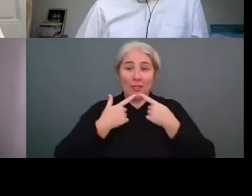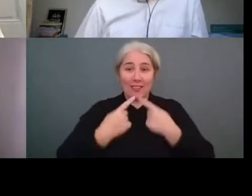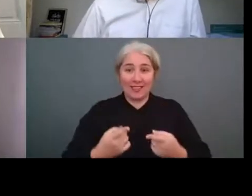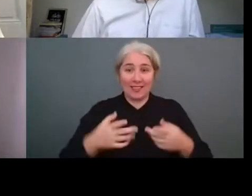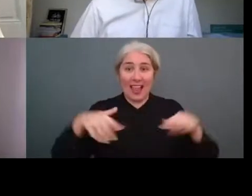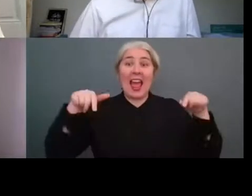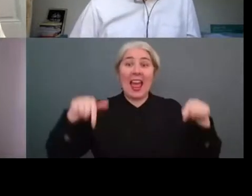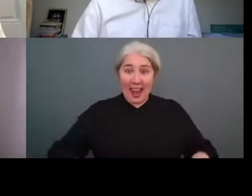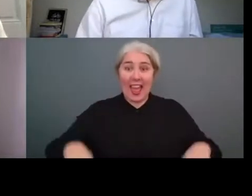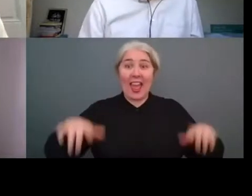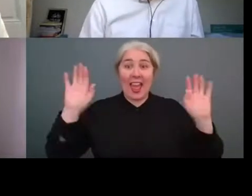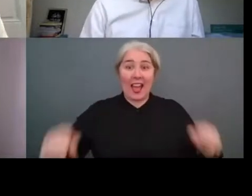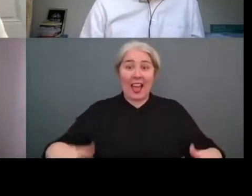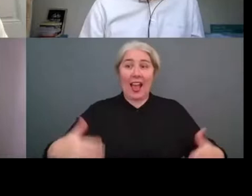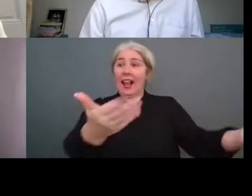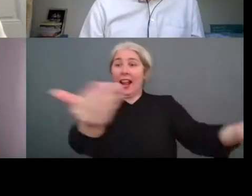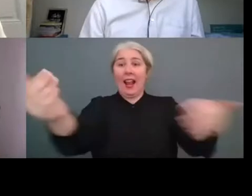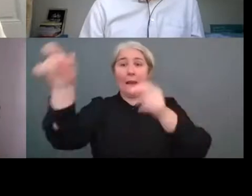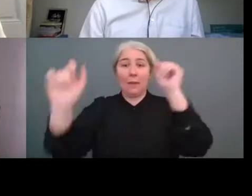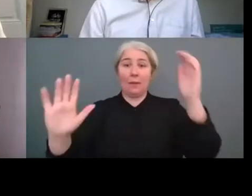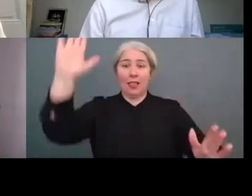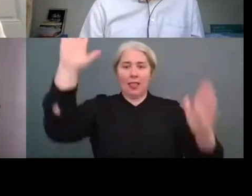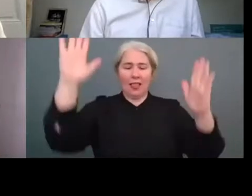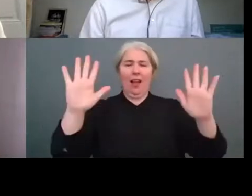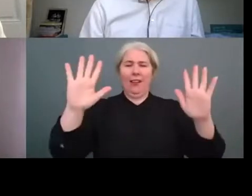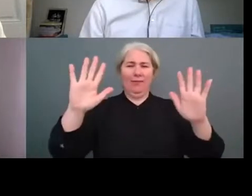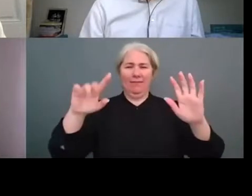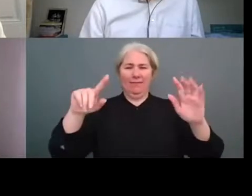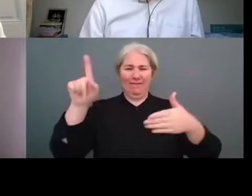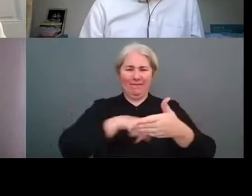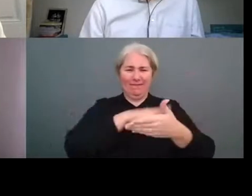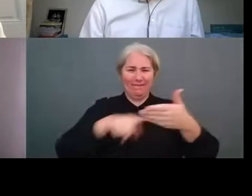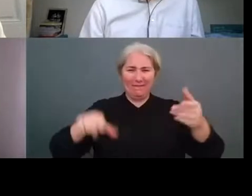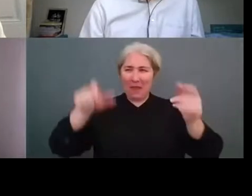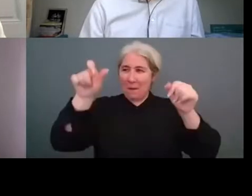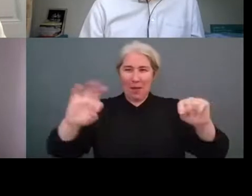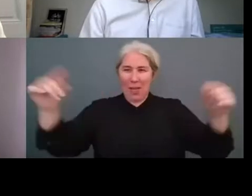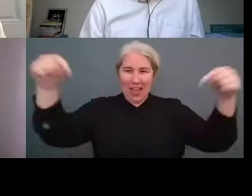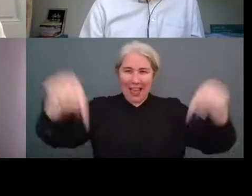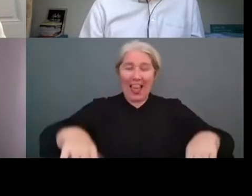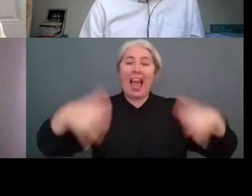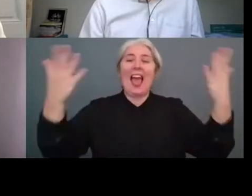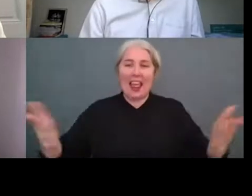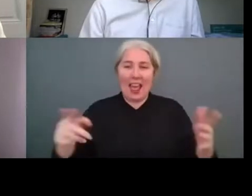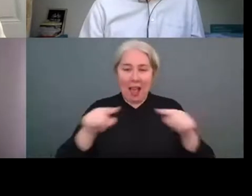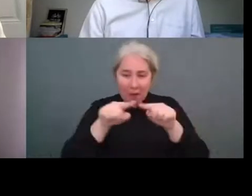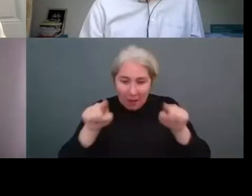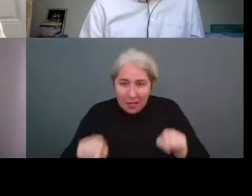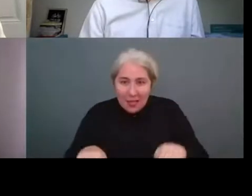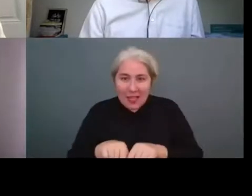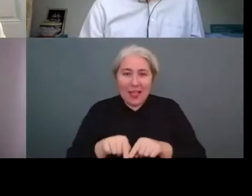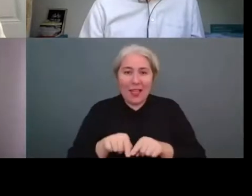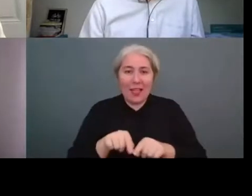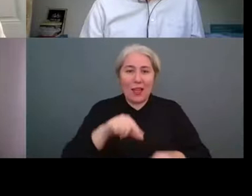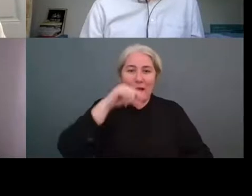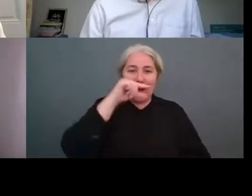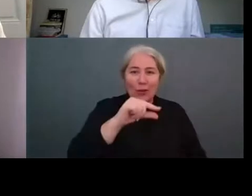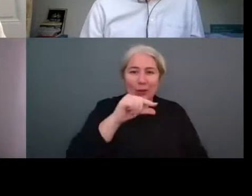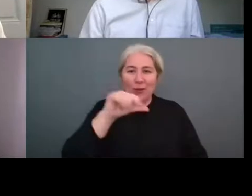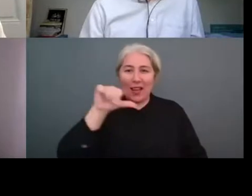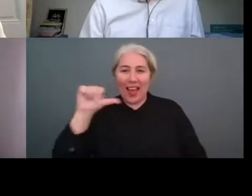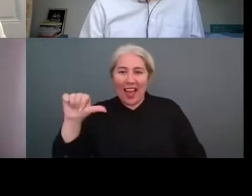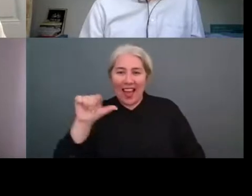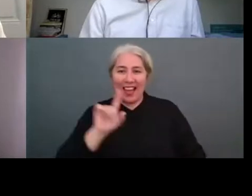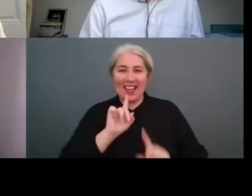public yan you are here today to help us thank you you're very welcome you're supposed to ask the questions